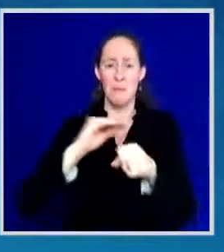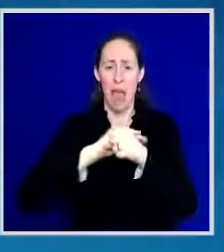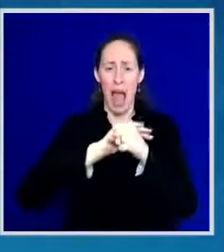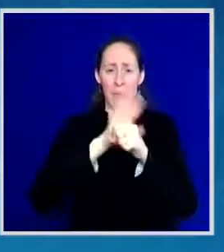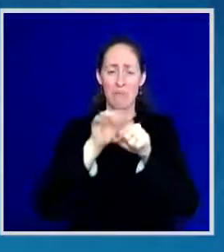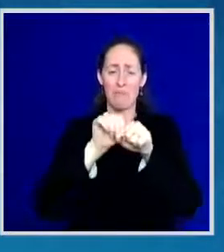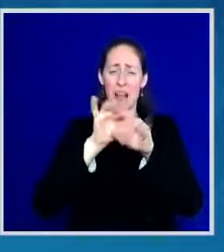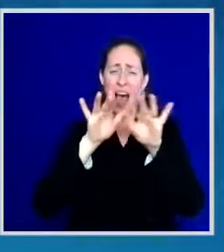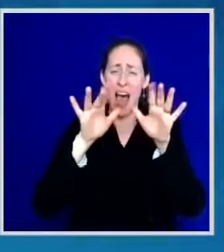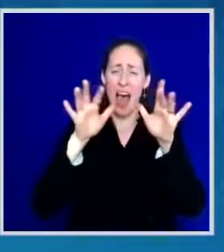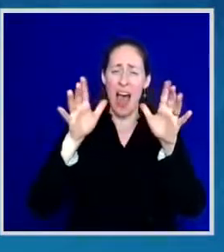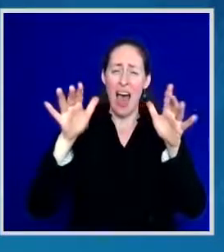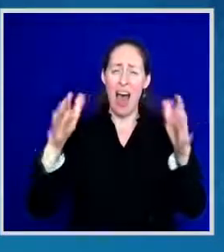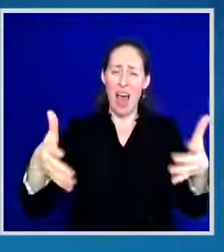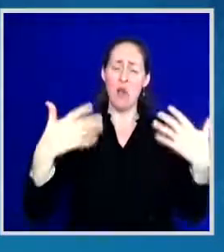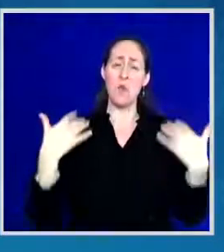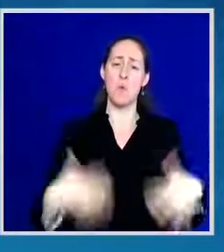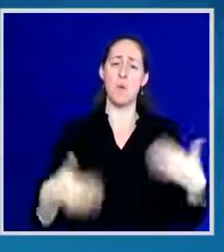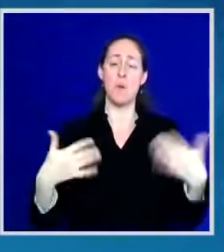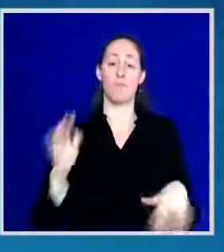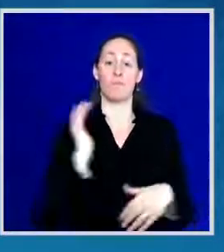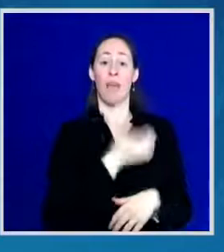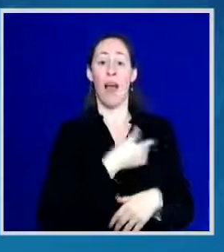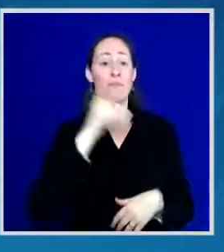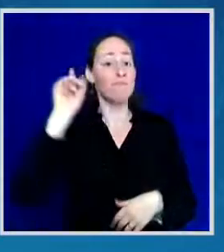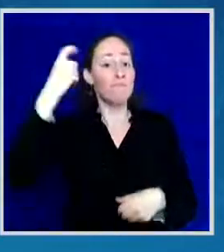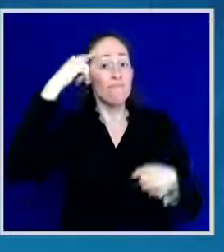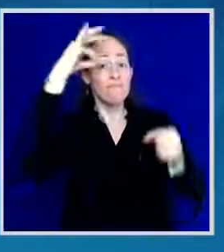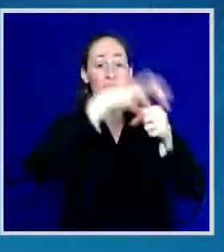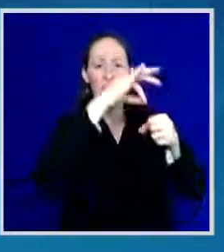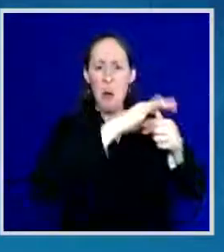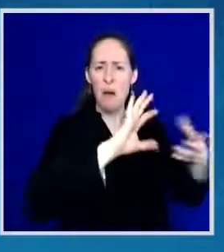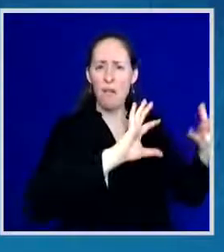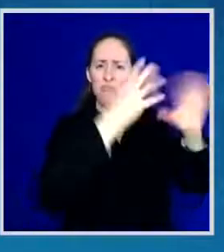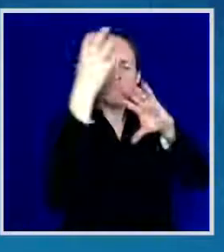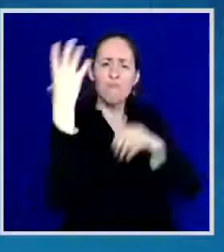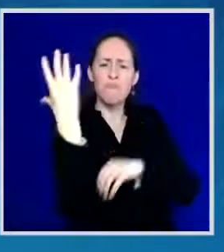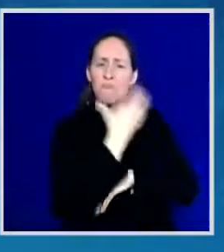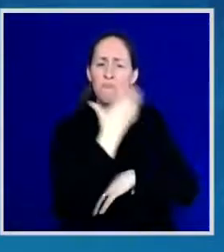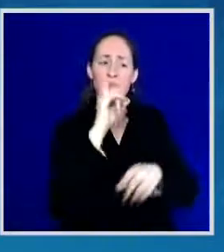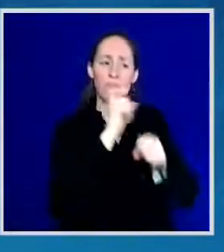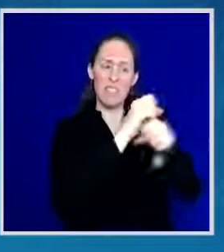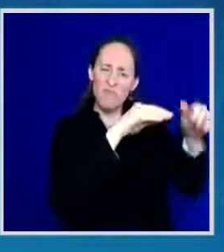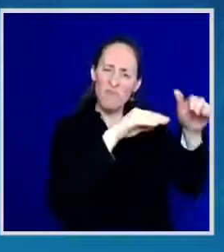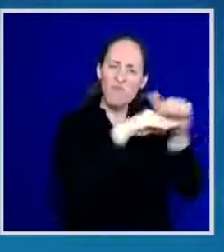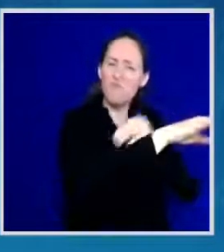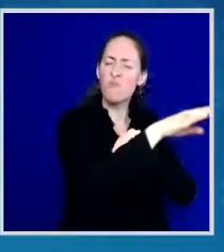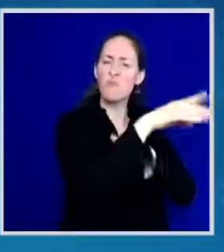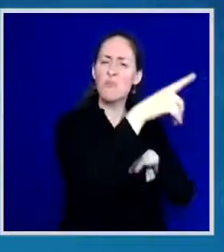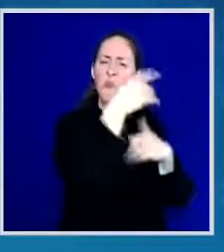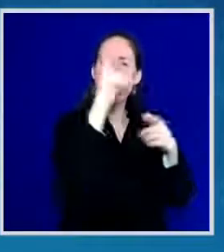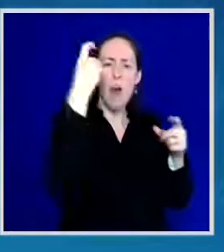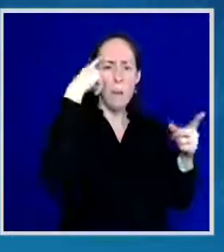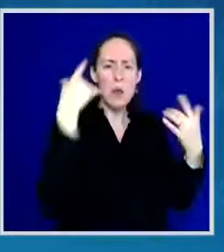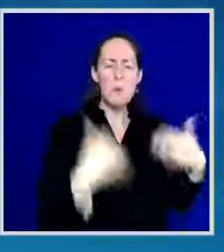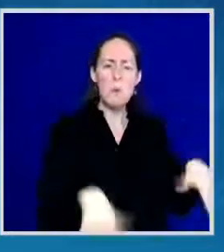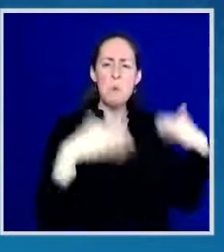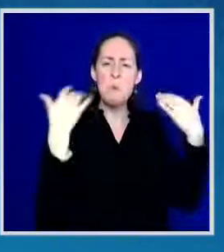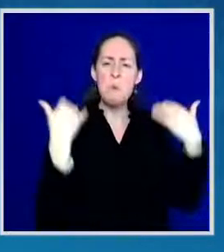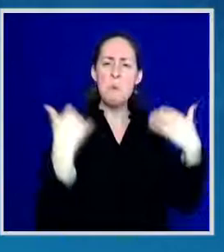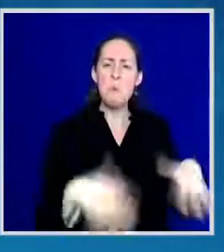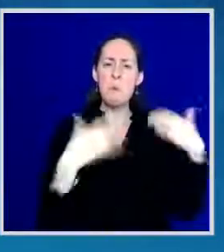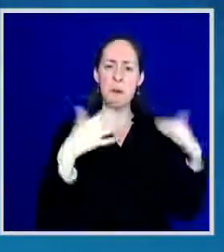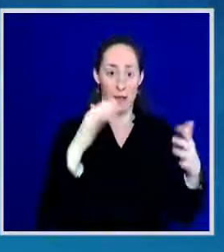just been attacked by insurgents. All of that was going on when the President and I took